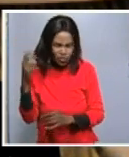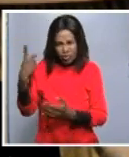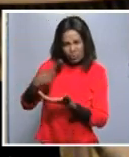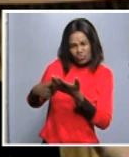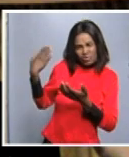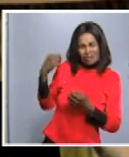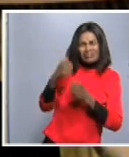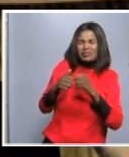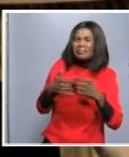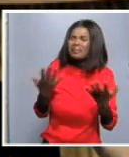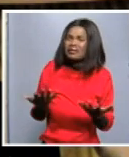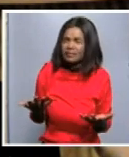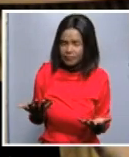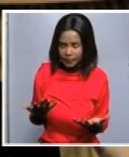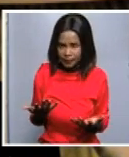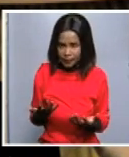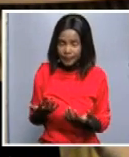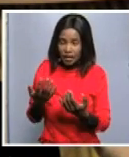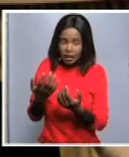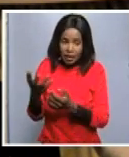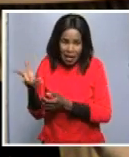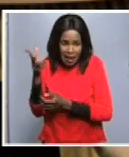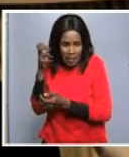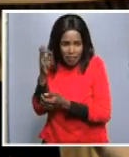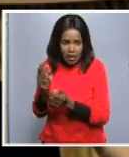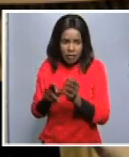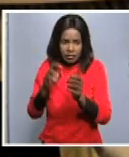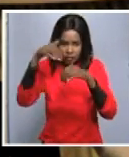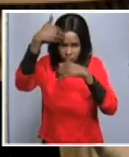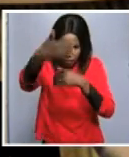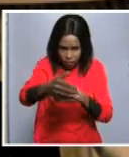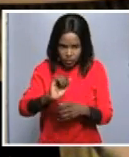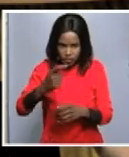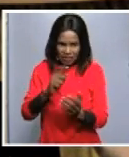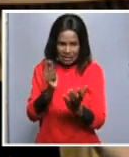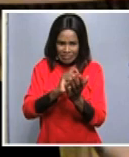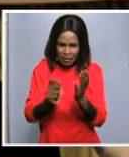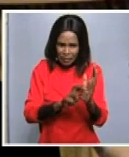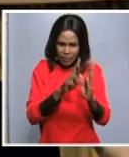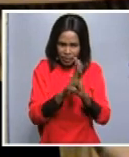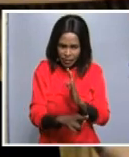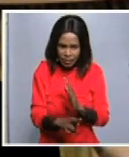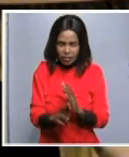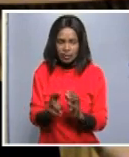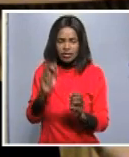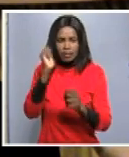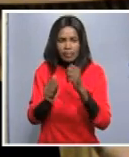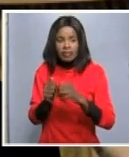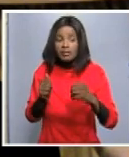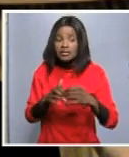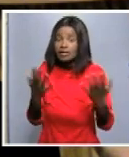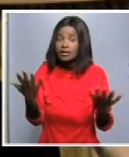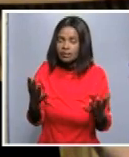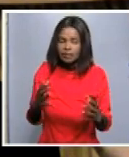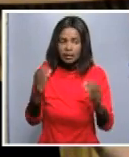and then to report to the sadek summit in august on what has occurred so that sadek may